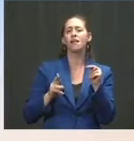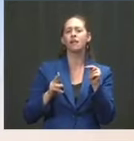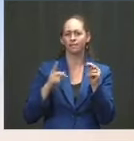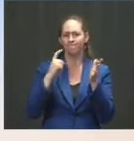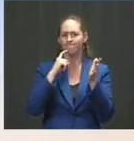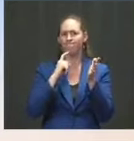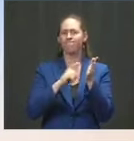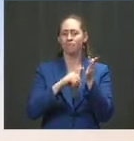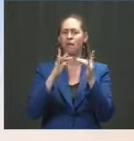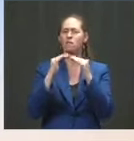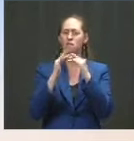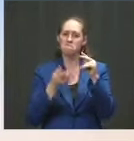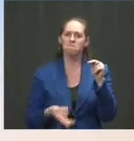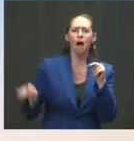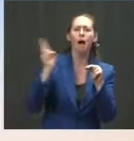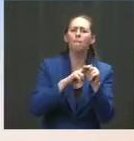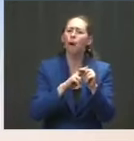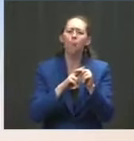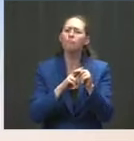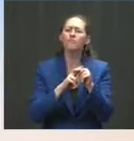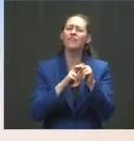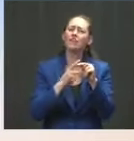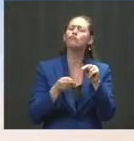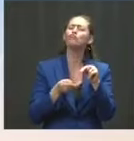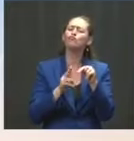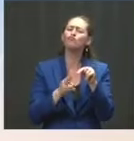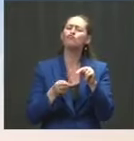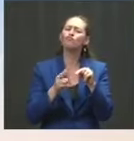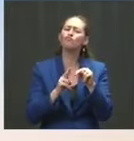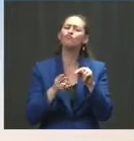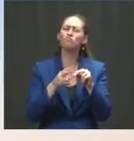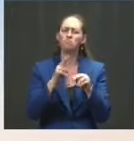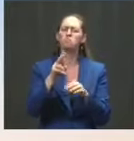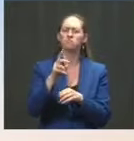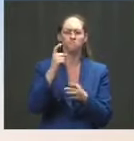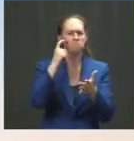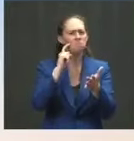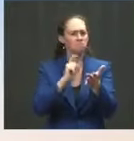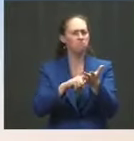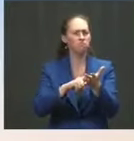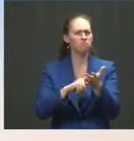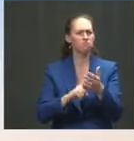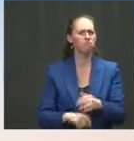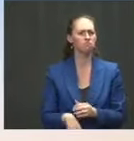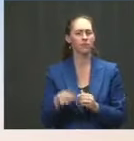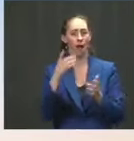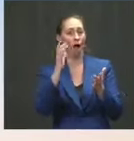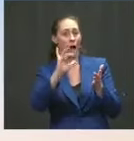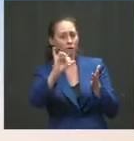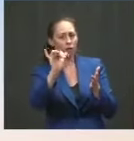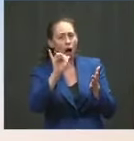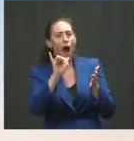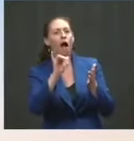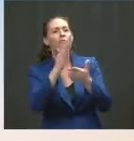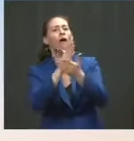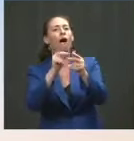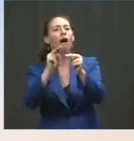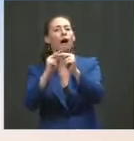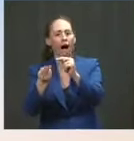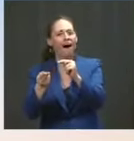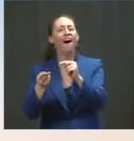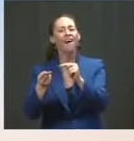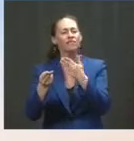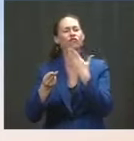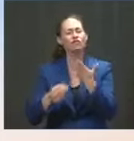months we actually saw it trended downward over the last three months and that is an encouraging sign we also continue to believe